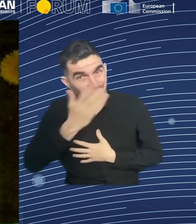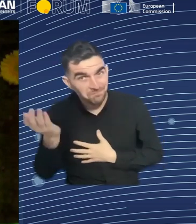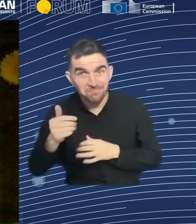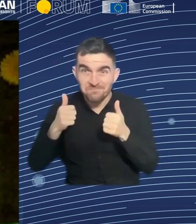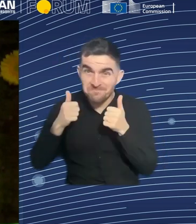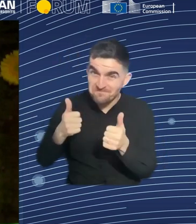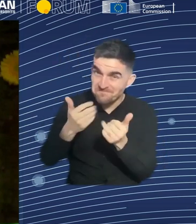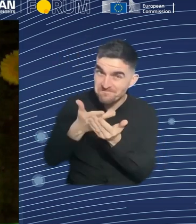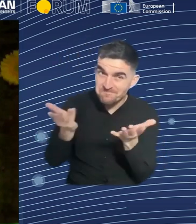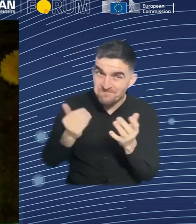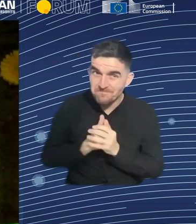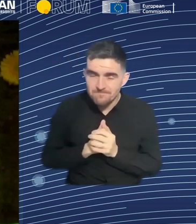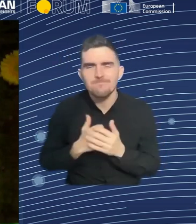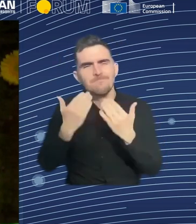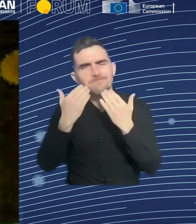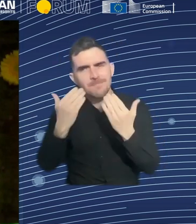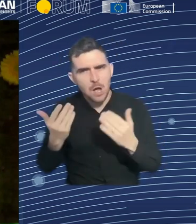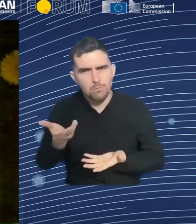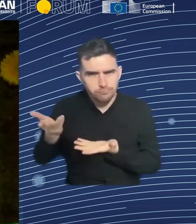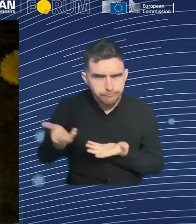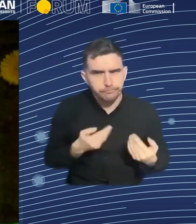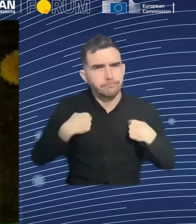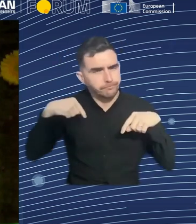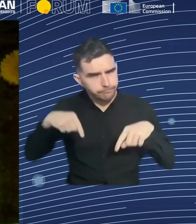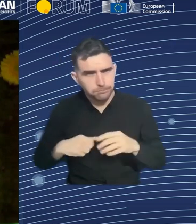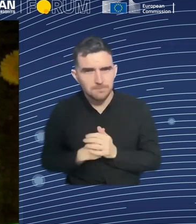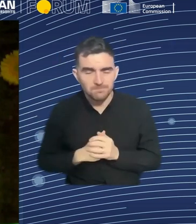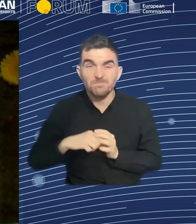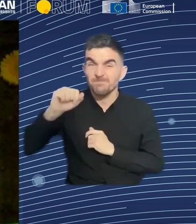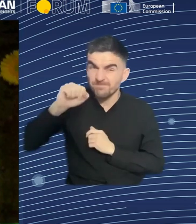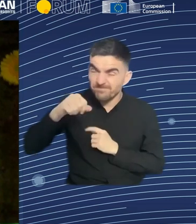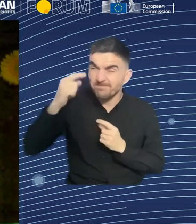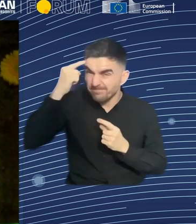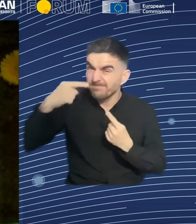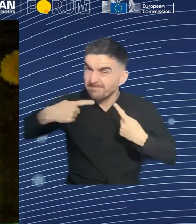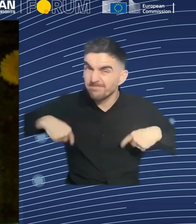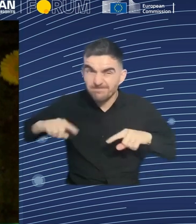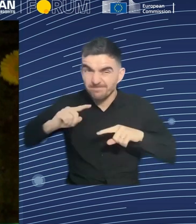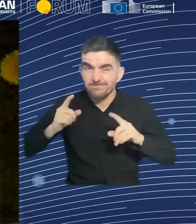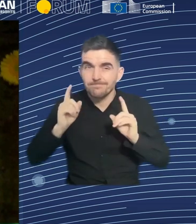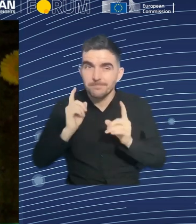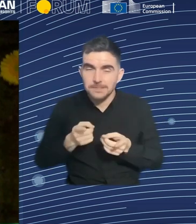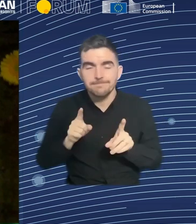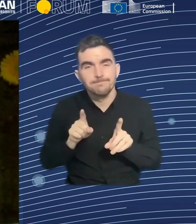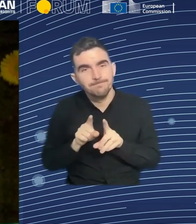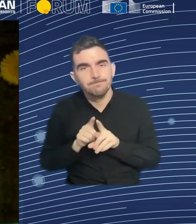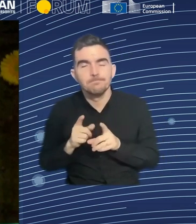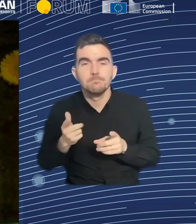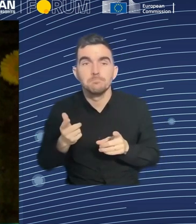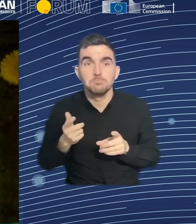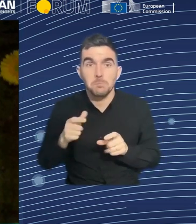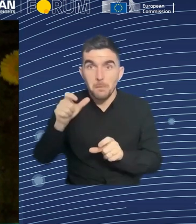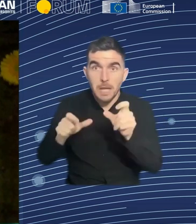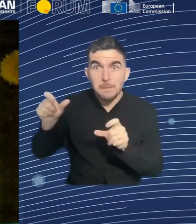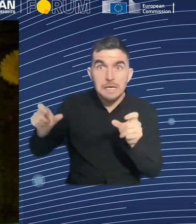I think we should not leave anybody behind. As a federal employment agency in